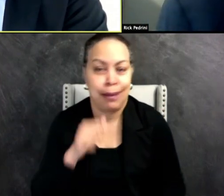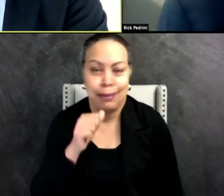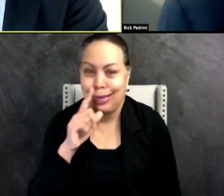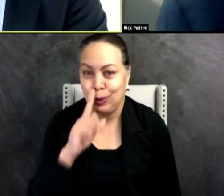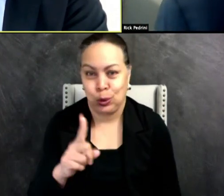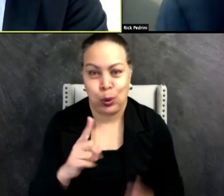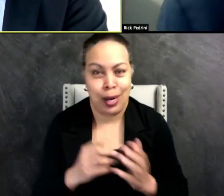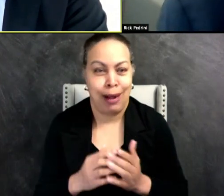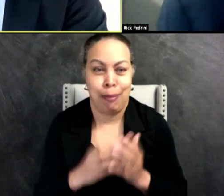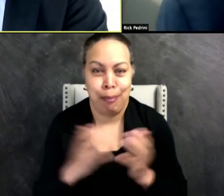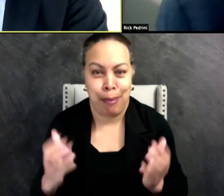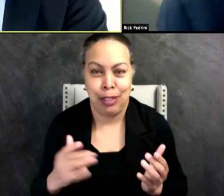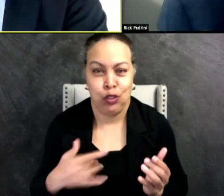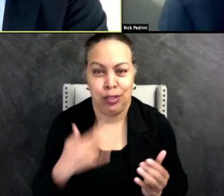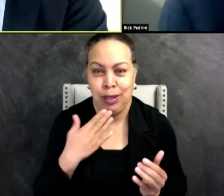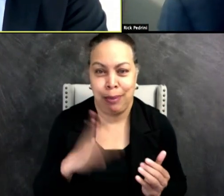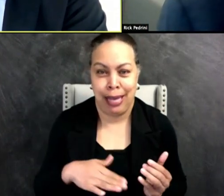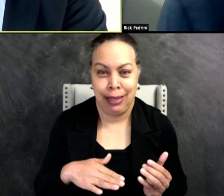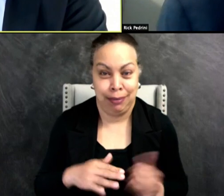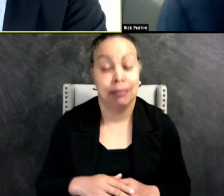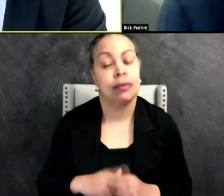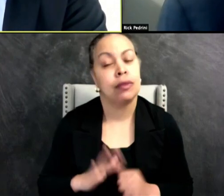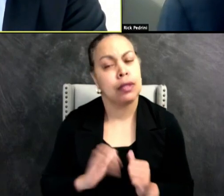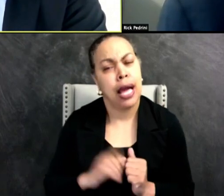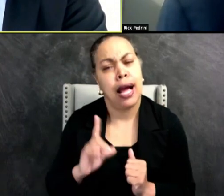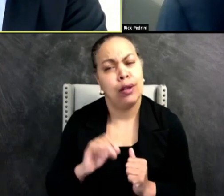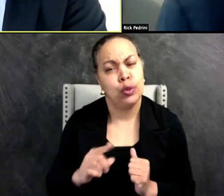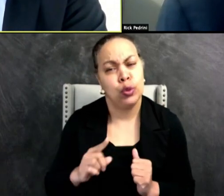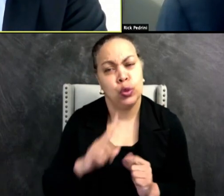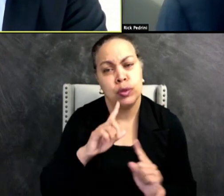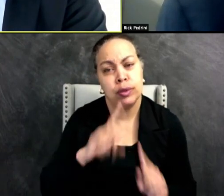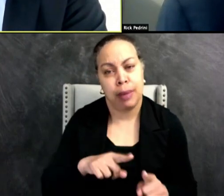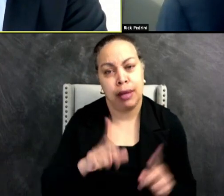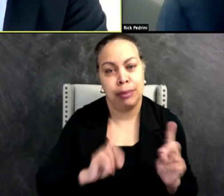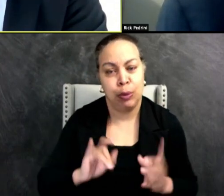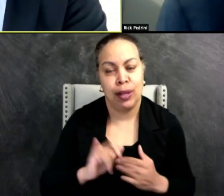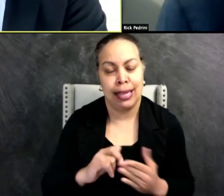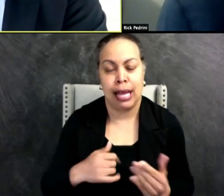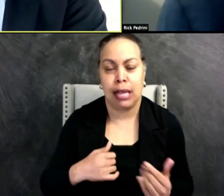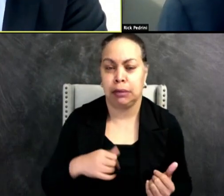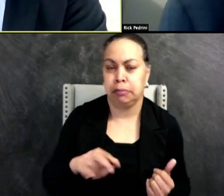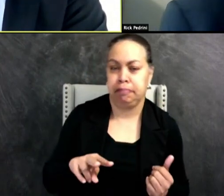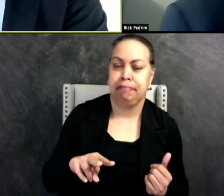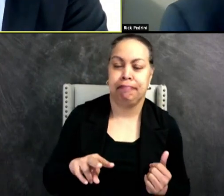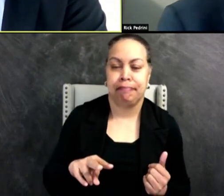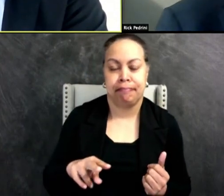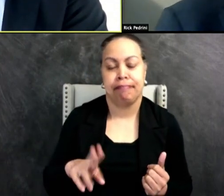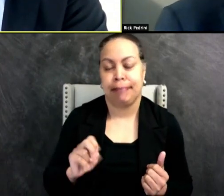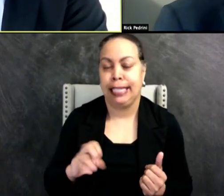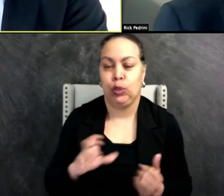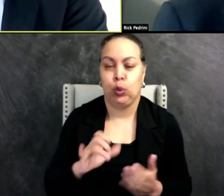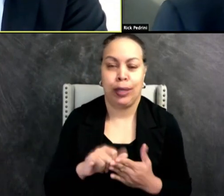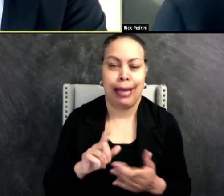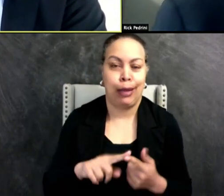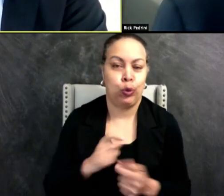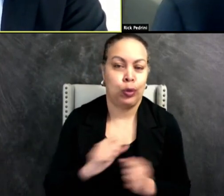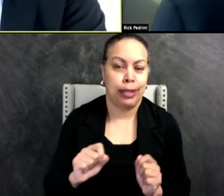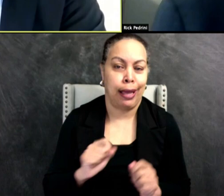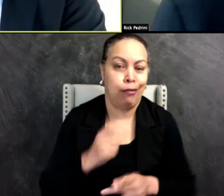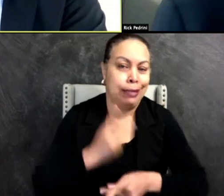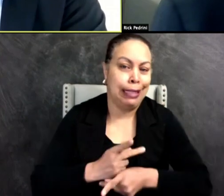depth that you feel bad. How do you, how do you respond to those who feel like, um, this is just a, a move to save your job?